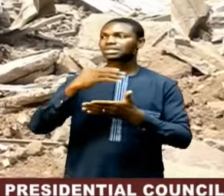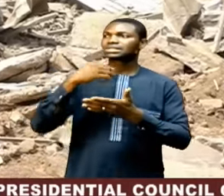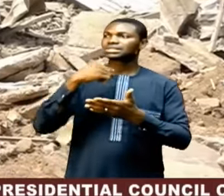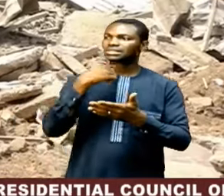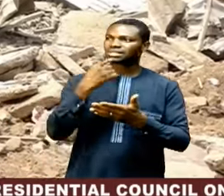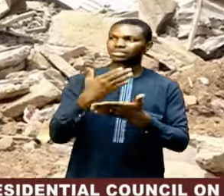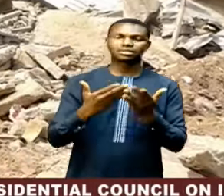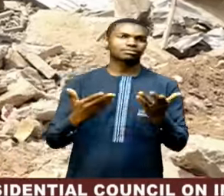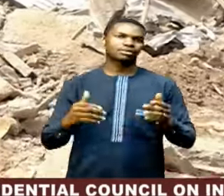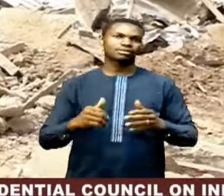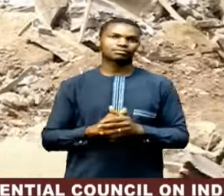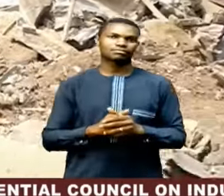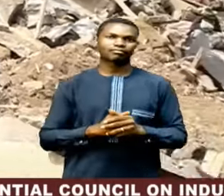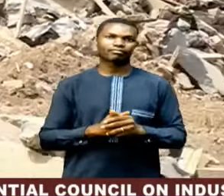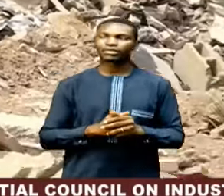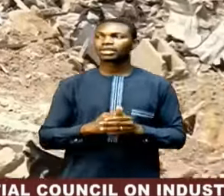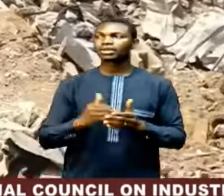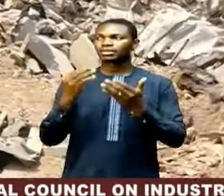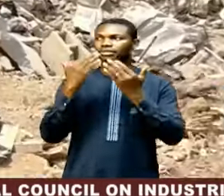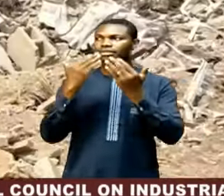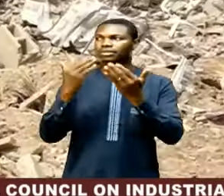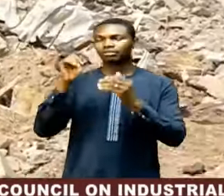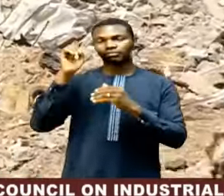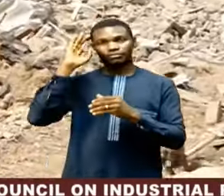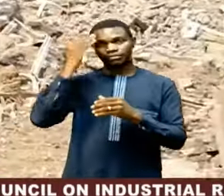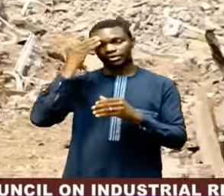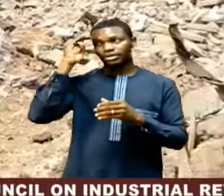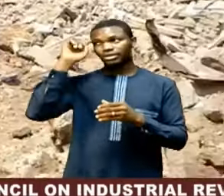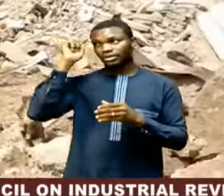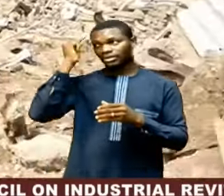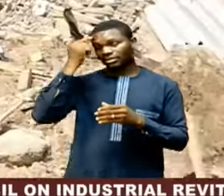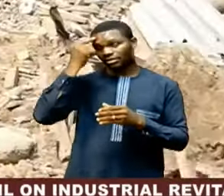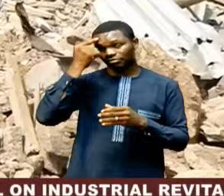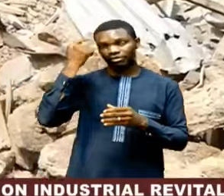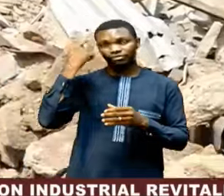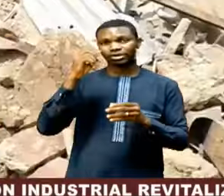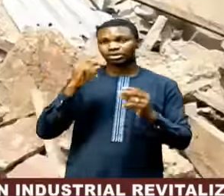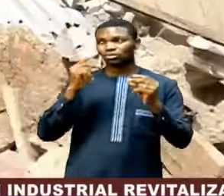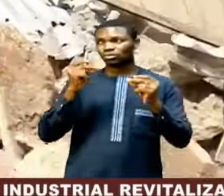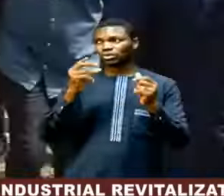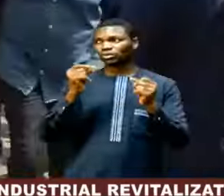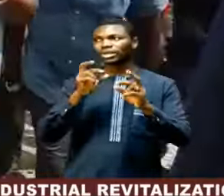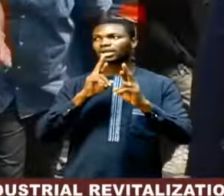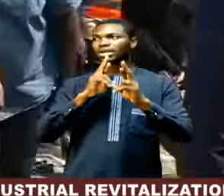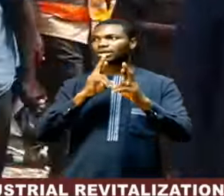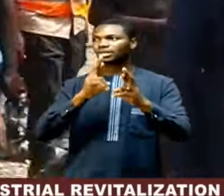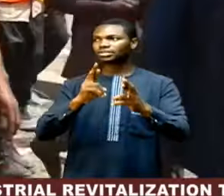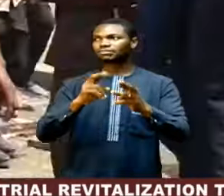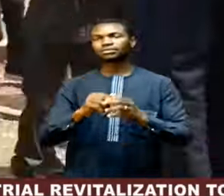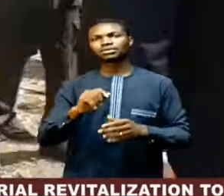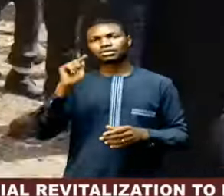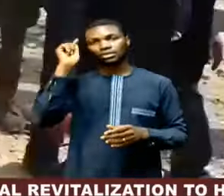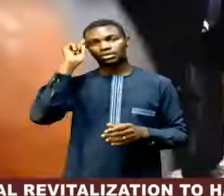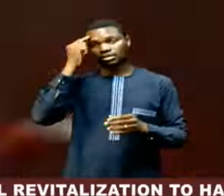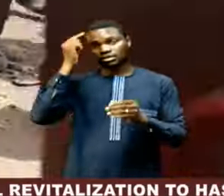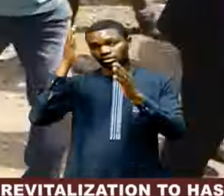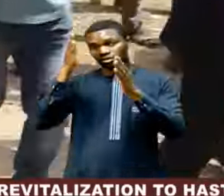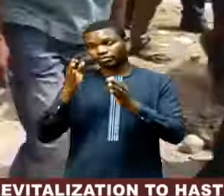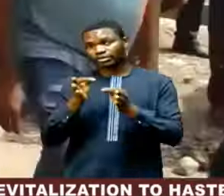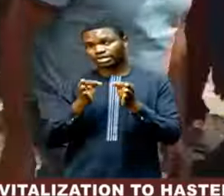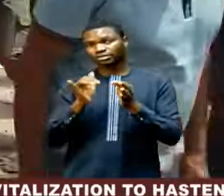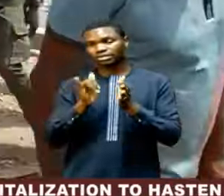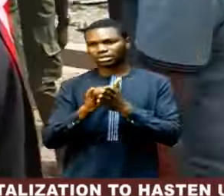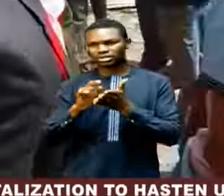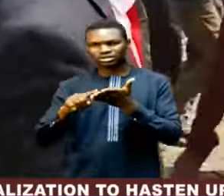thanked the federal government and NEMA for the swift response. Governor Markindi said investigation into